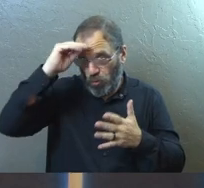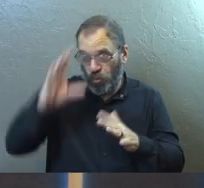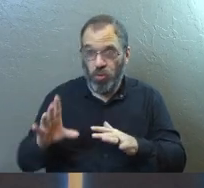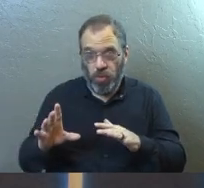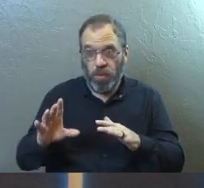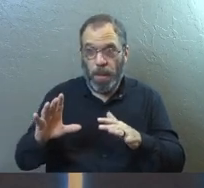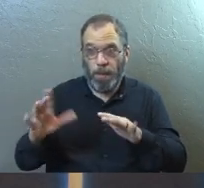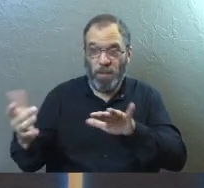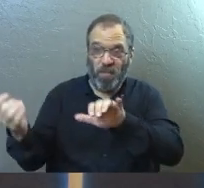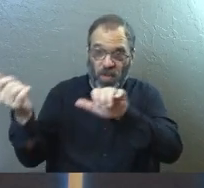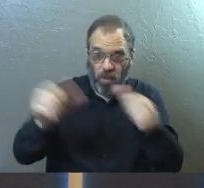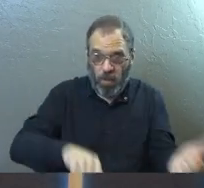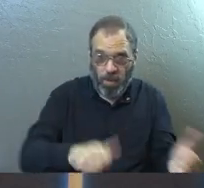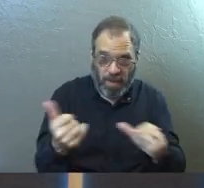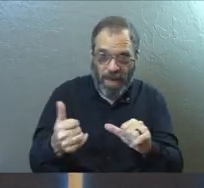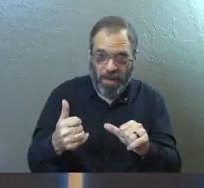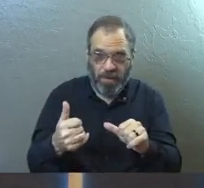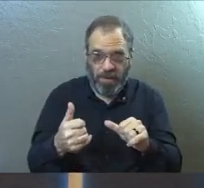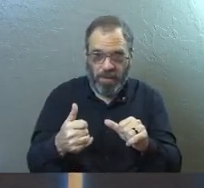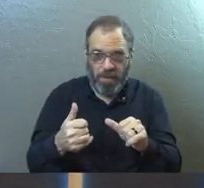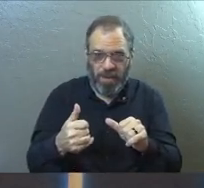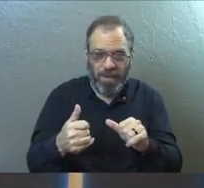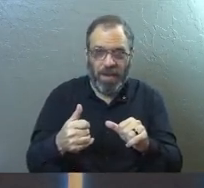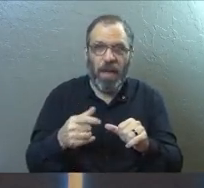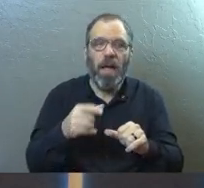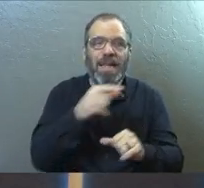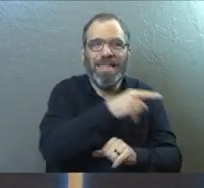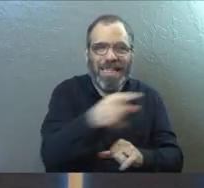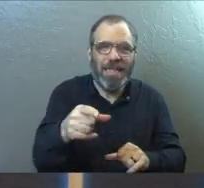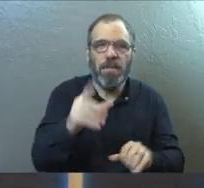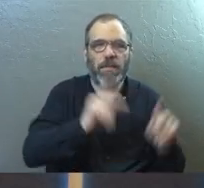go to get baptized, you're going to baptize me, not a pastor.